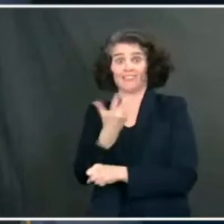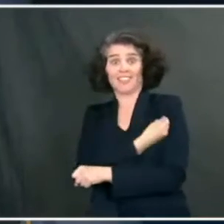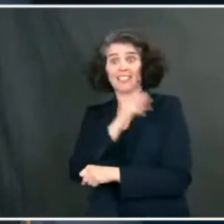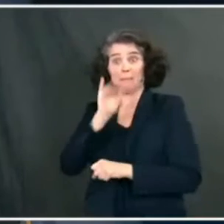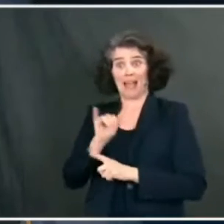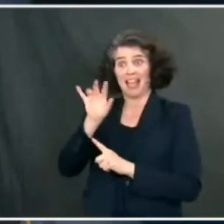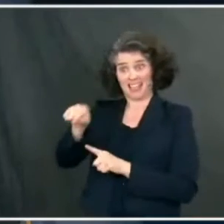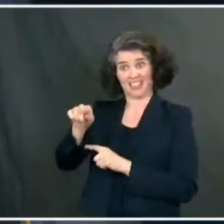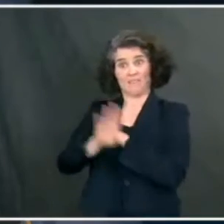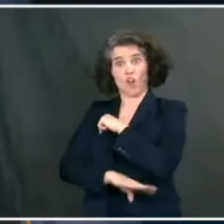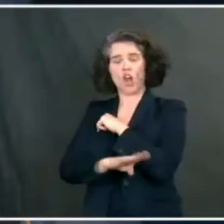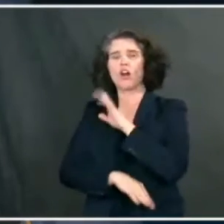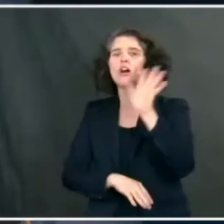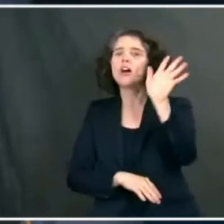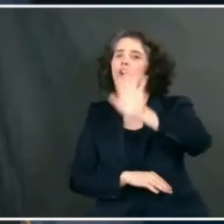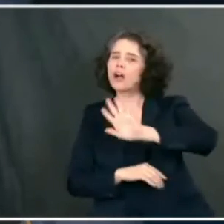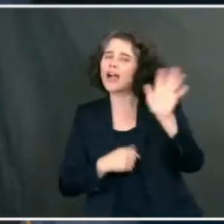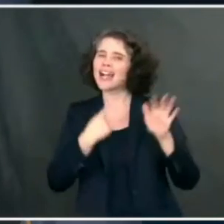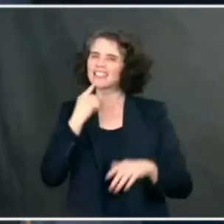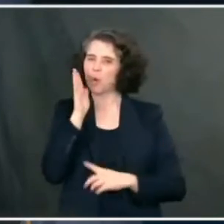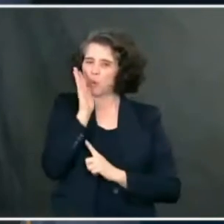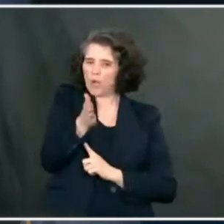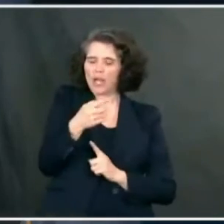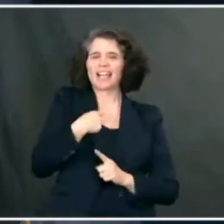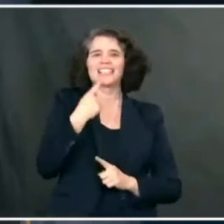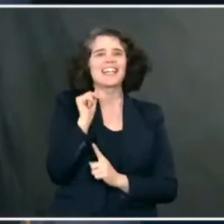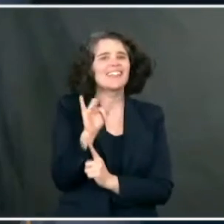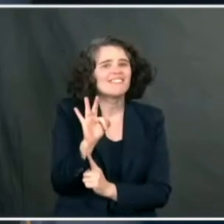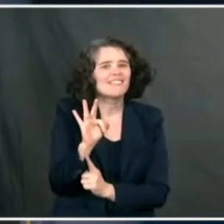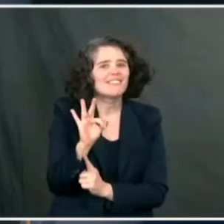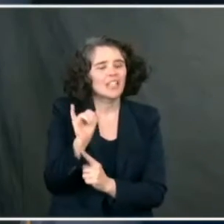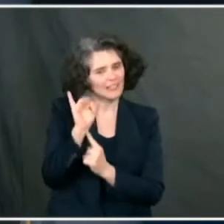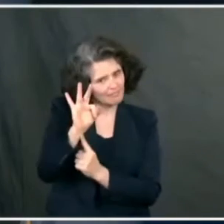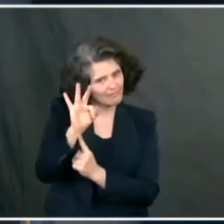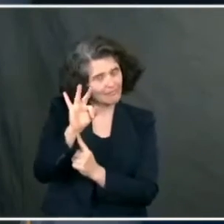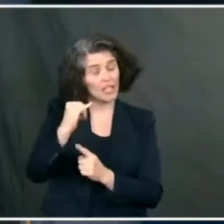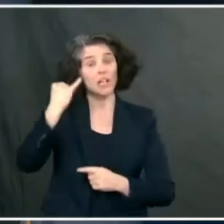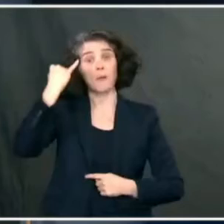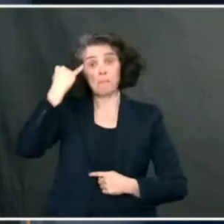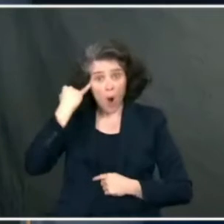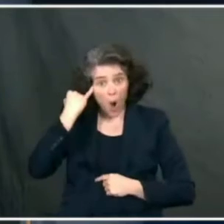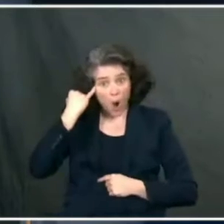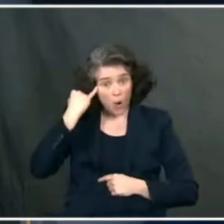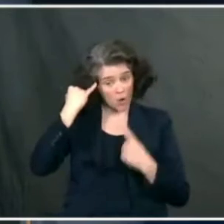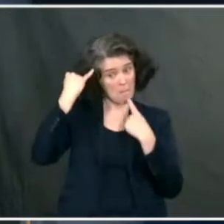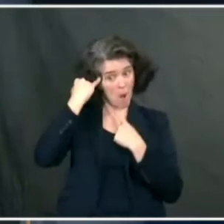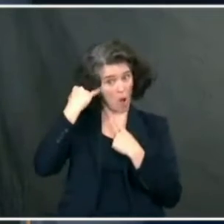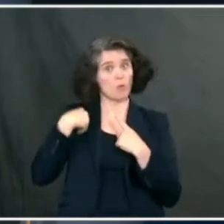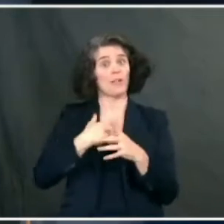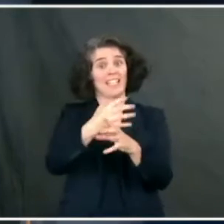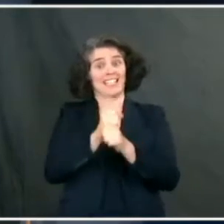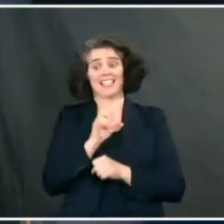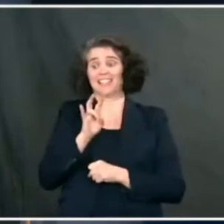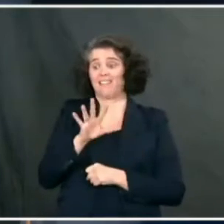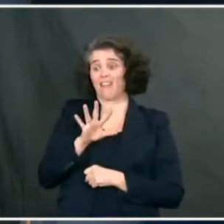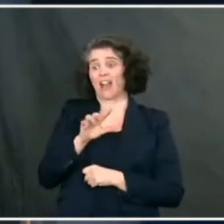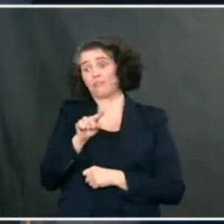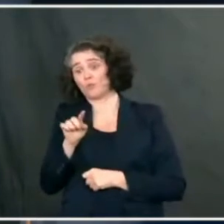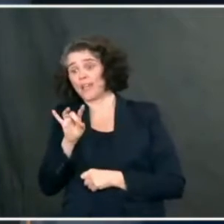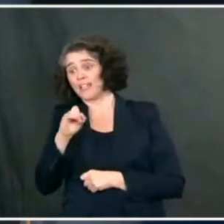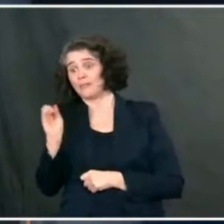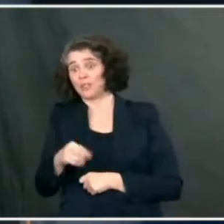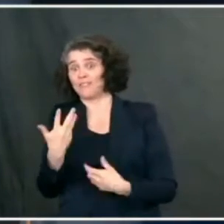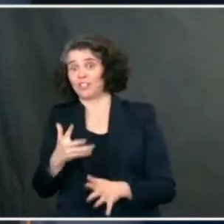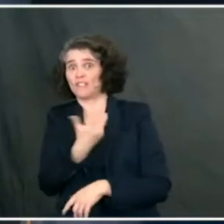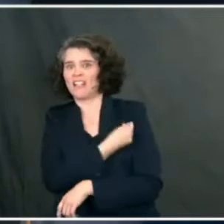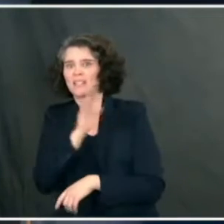we get the majority of Americans, 70 to 85 percent vaccinated by then, we could have a degree of herd immunity that would get us back to